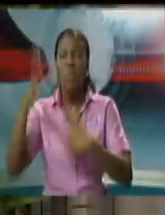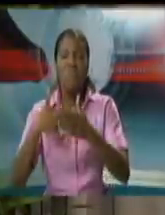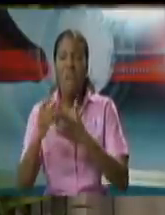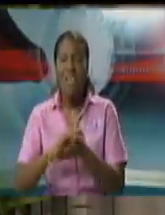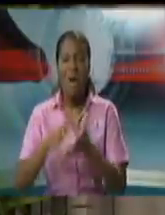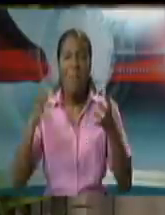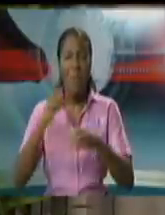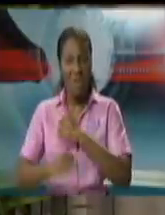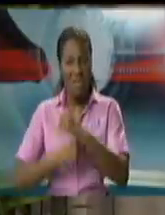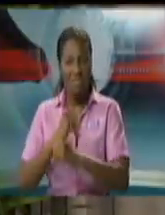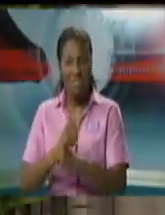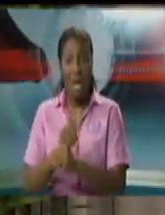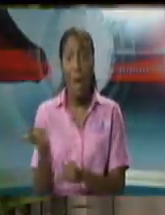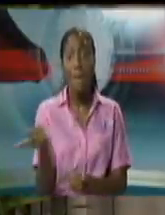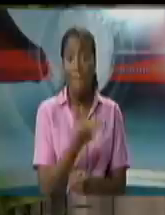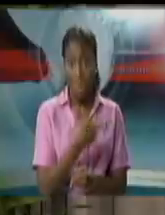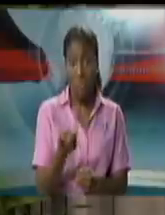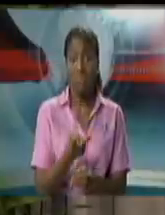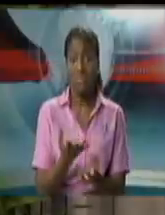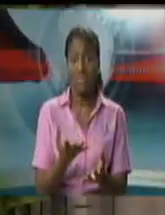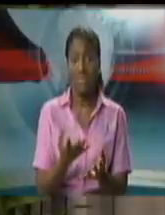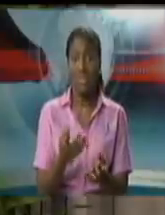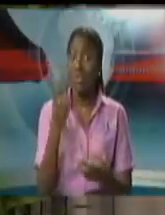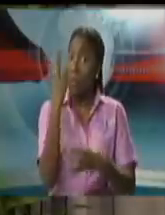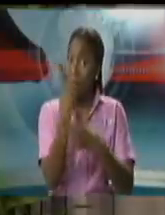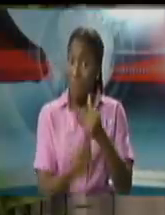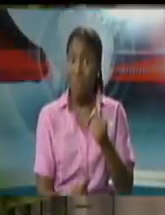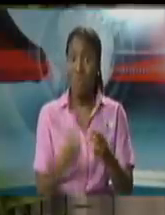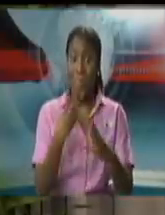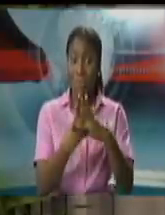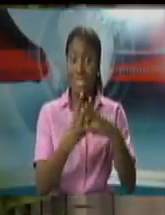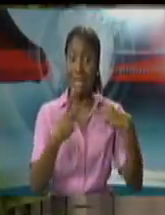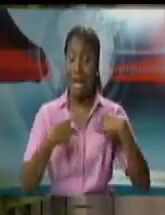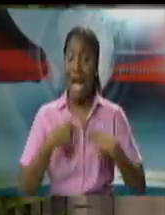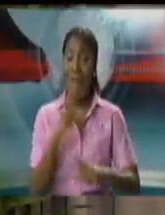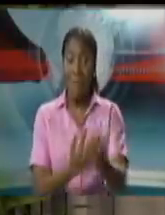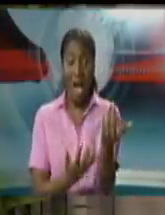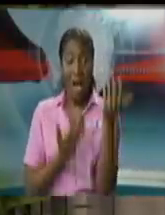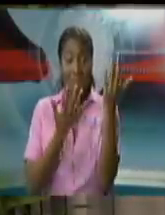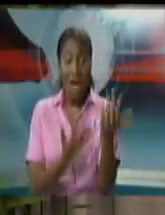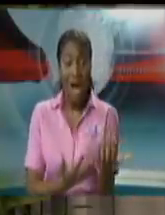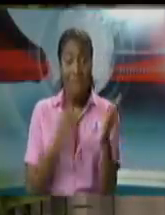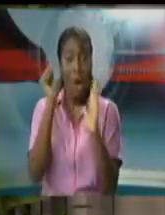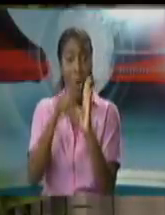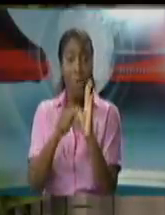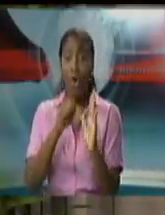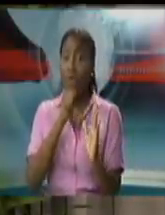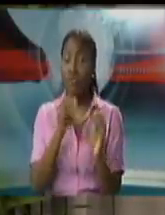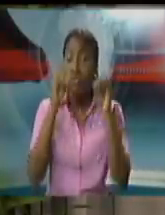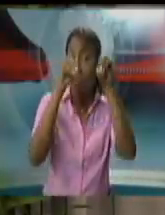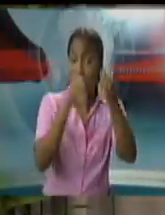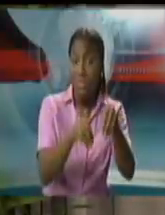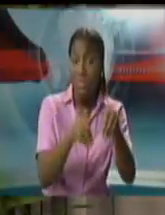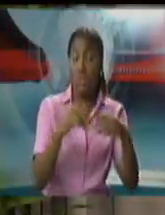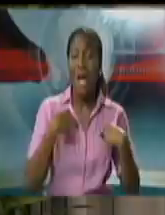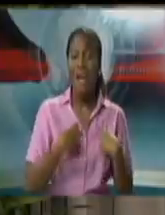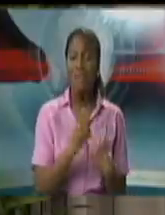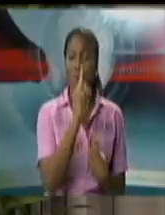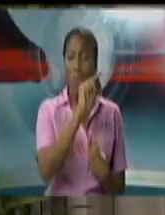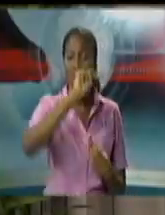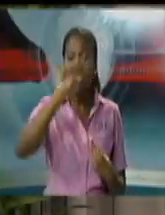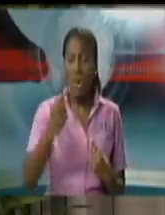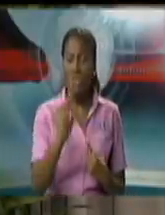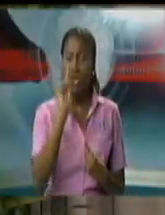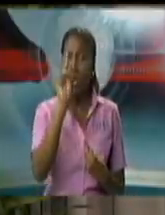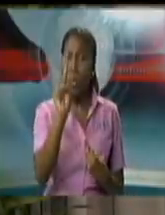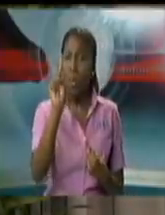awaiting your trial. Importantly in that figure, of that near 4,000 grouping, 1,115 persons are there